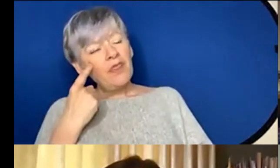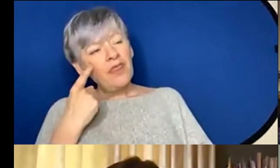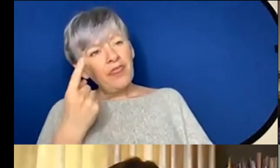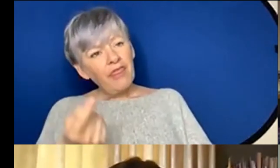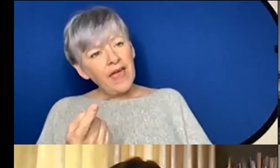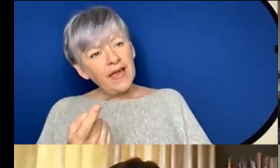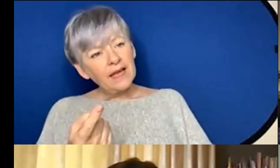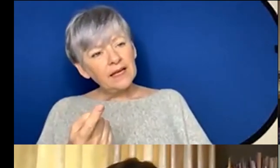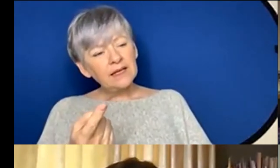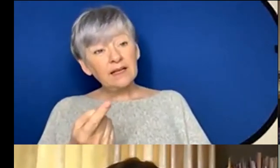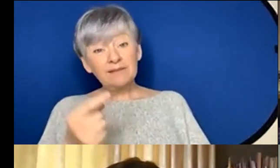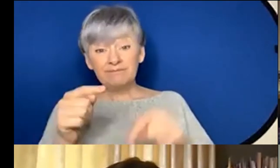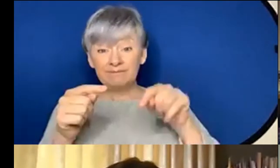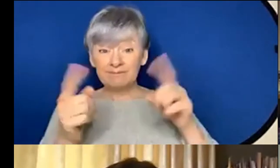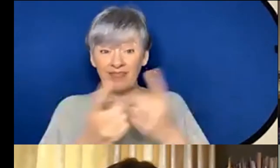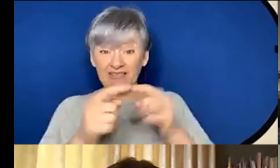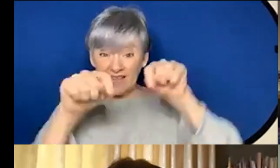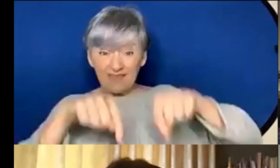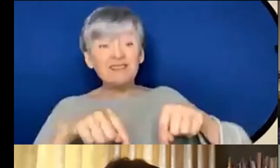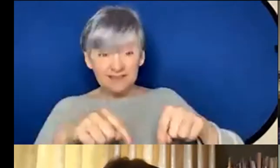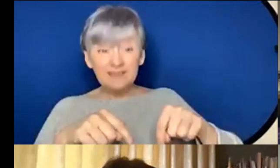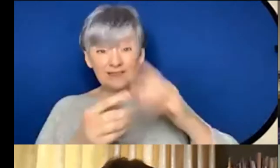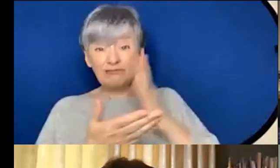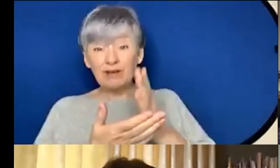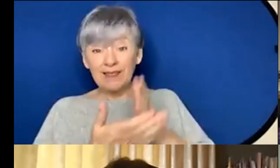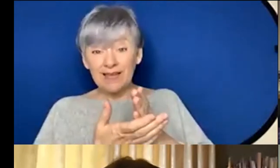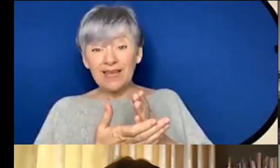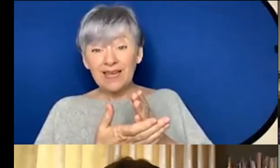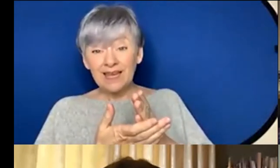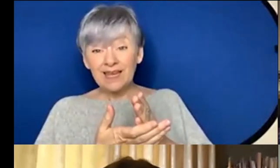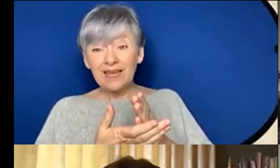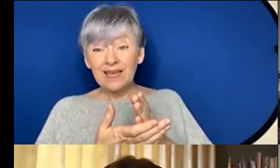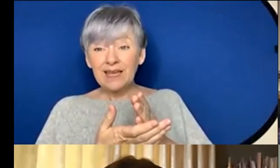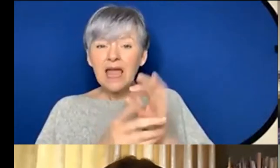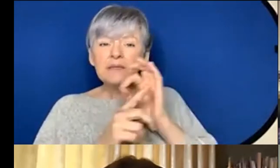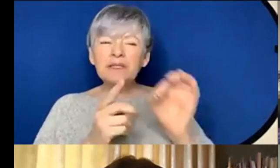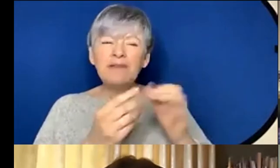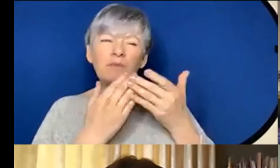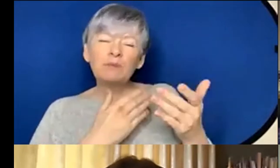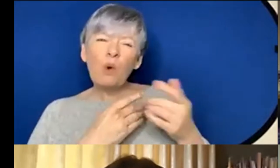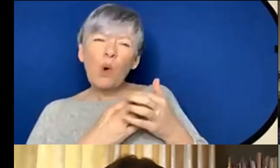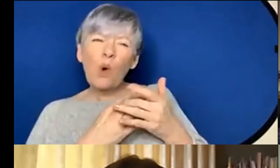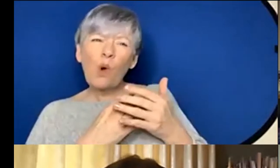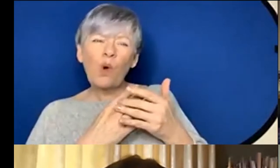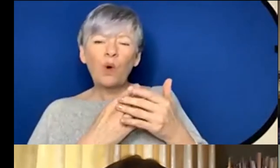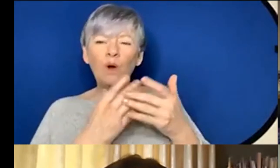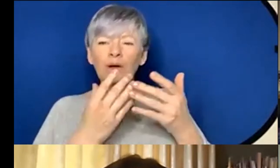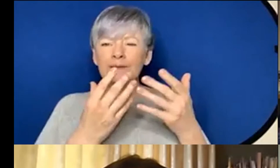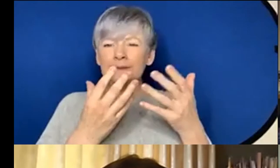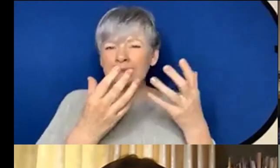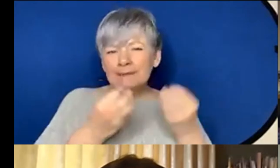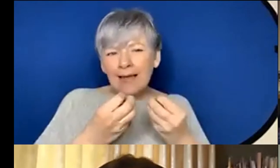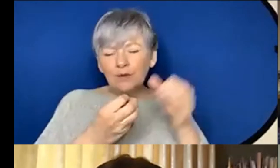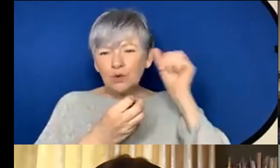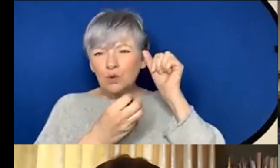well basically things like this really I mean it's specifically it's more like um getting the opportunity to actually um get to know